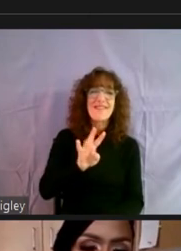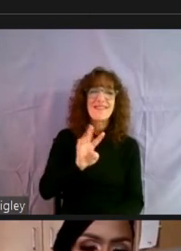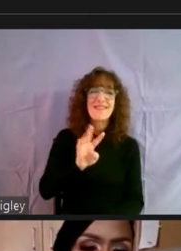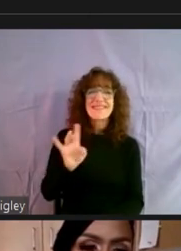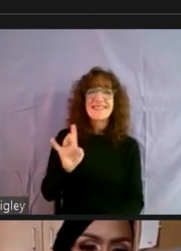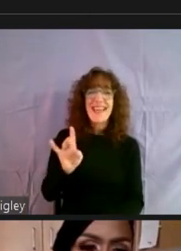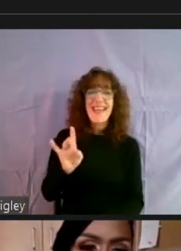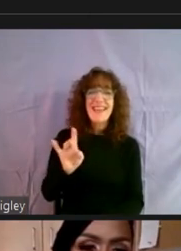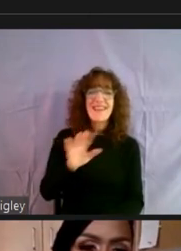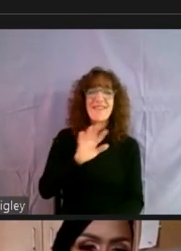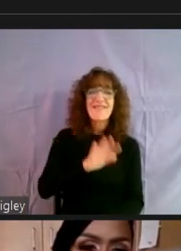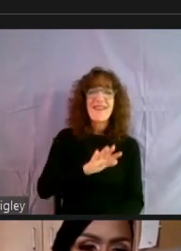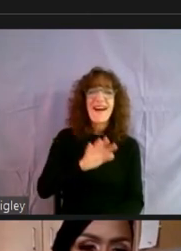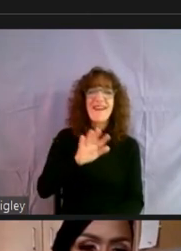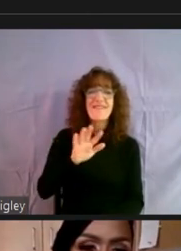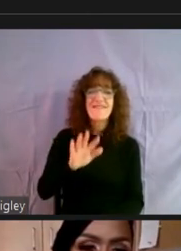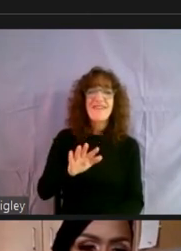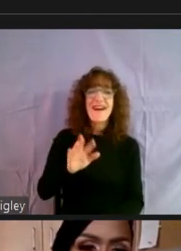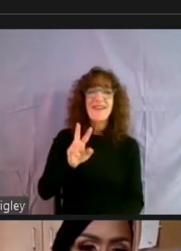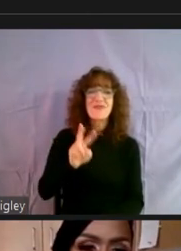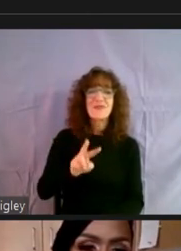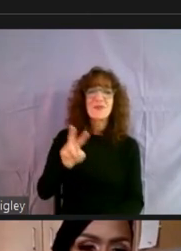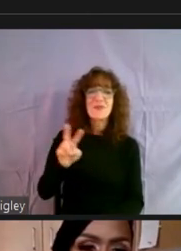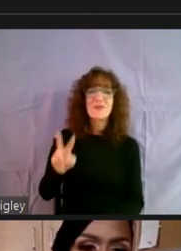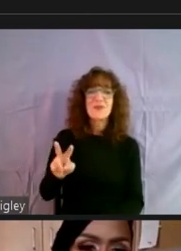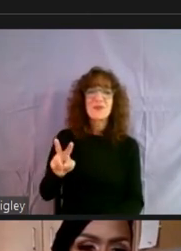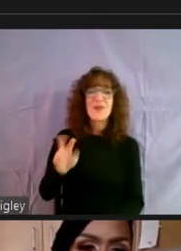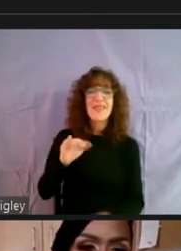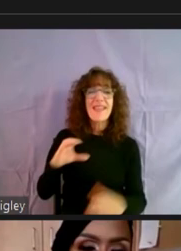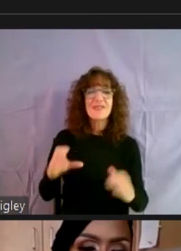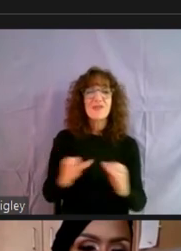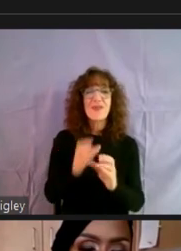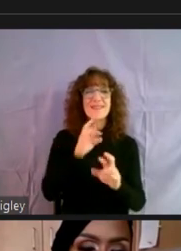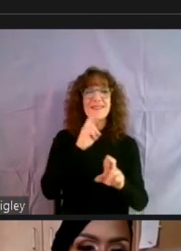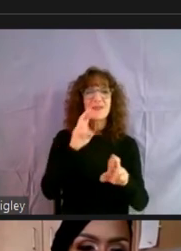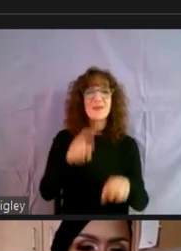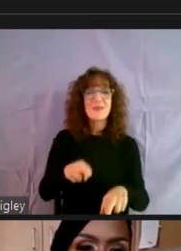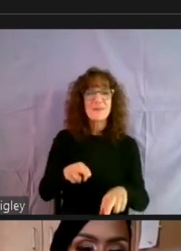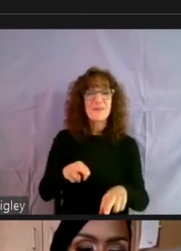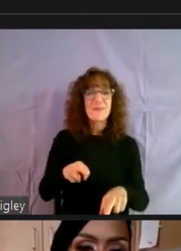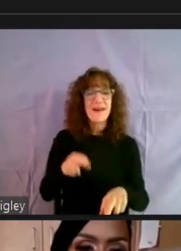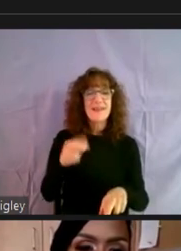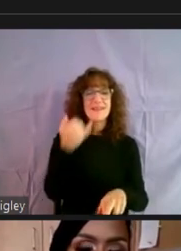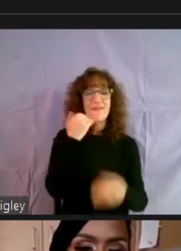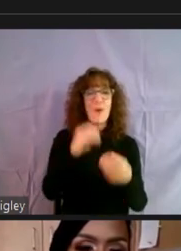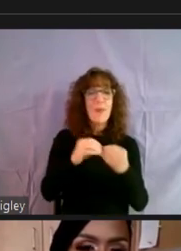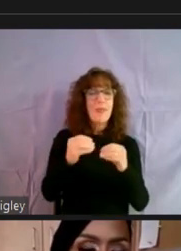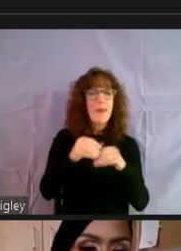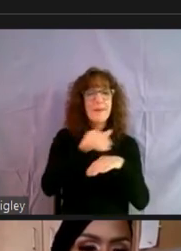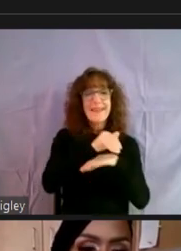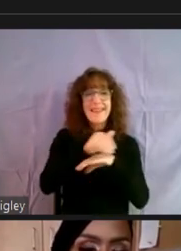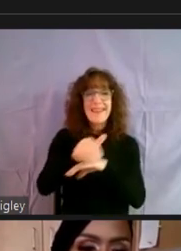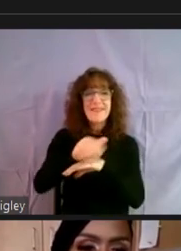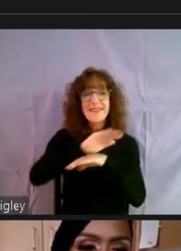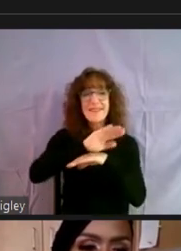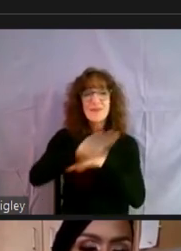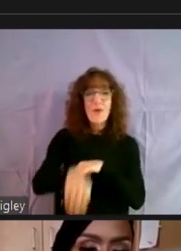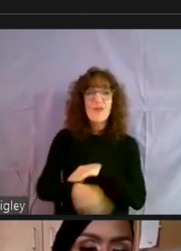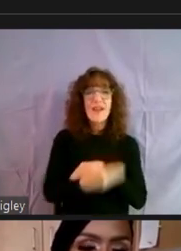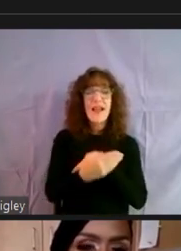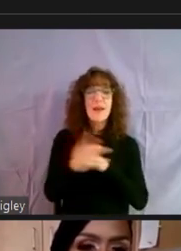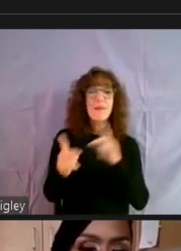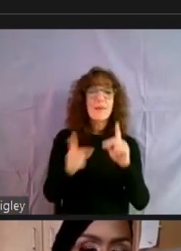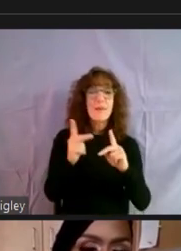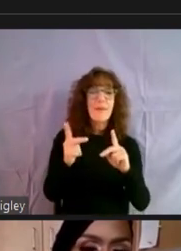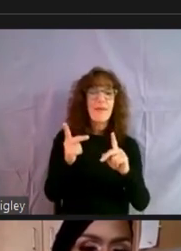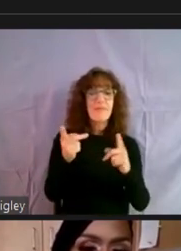-522 and that's our crisis response line. Anytime in the evenings or at night, if persons are